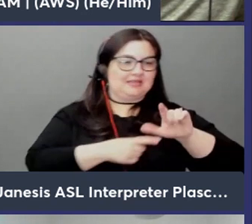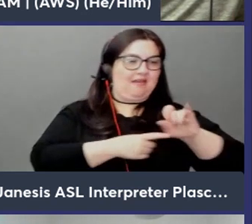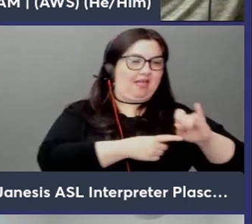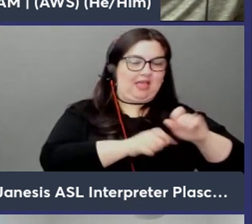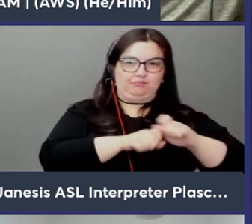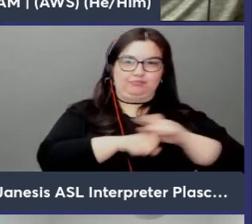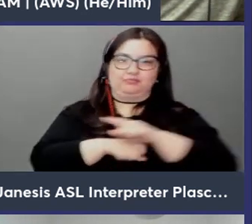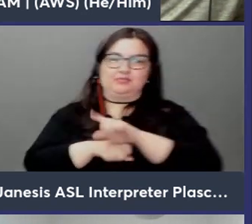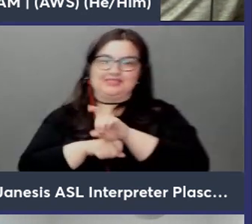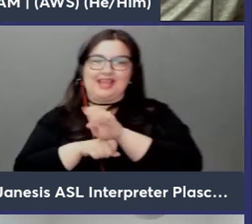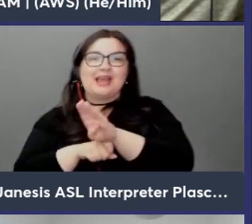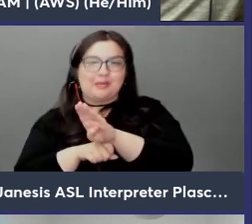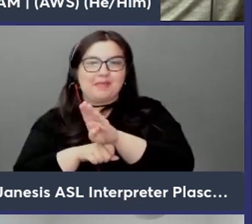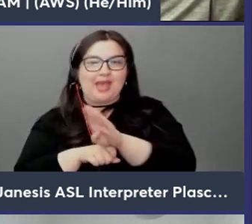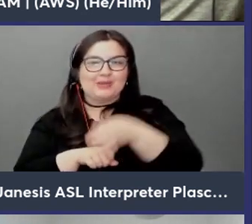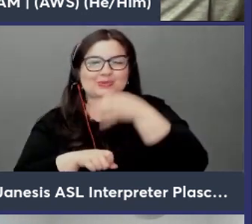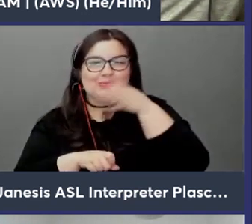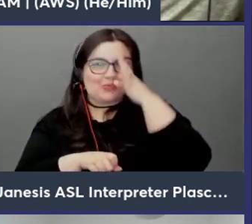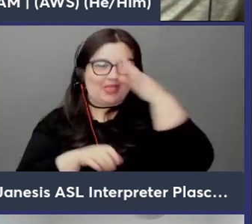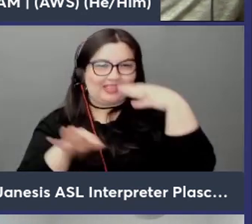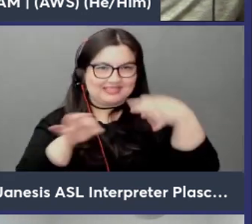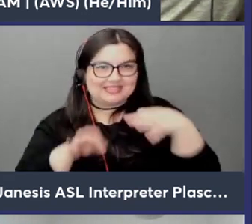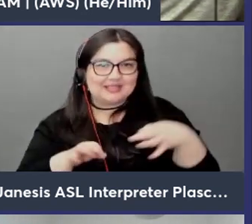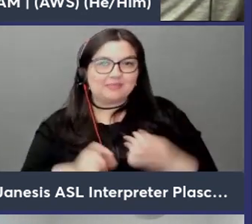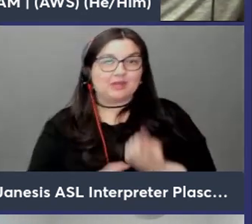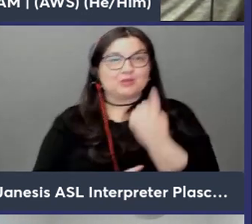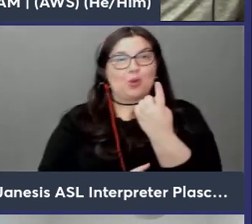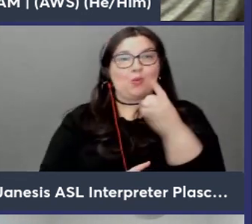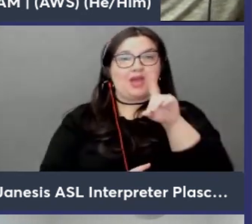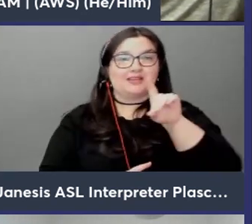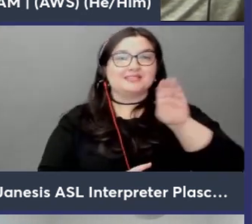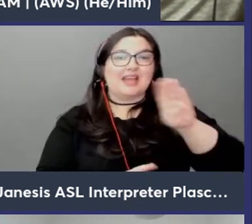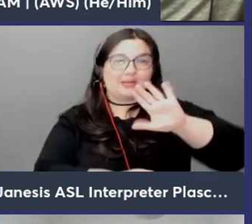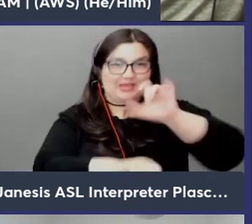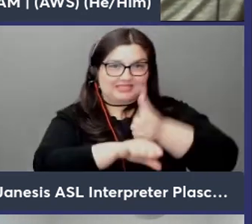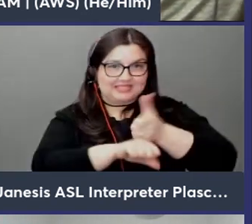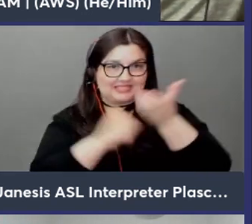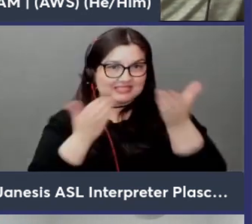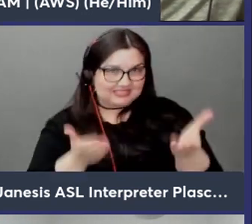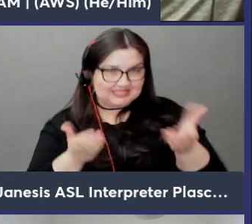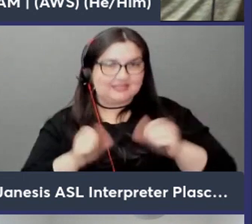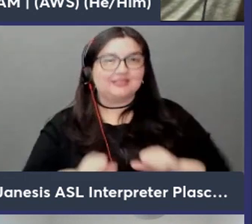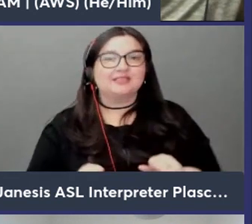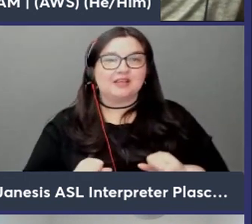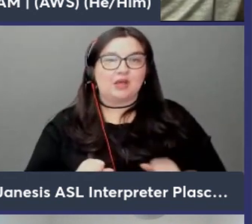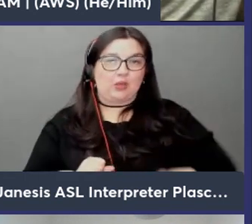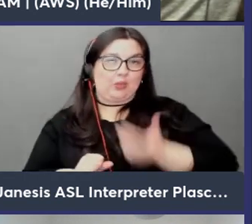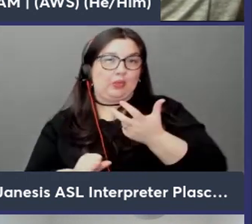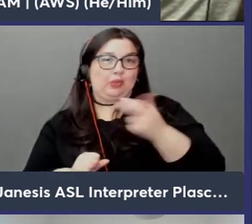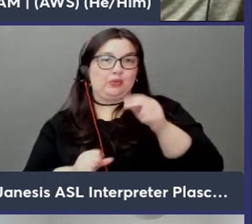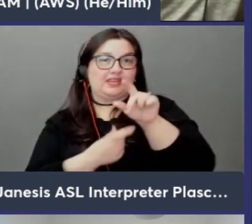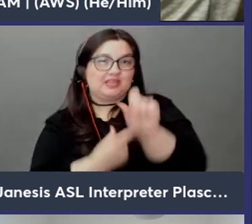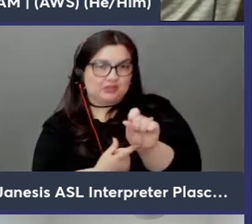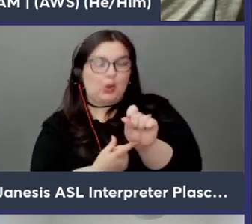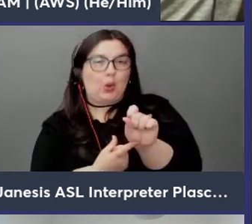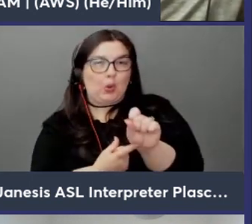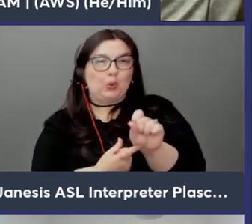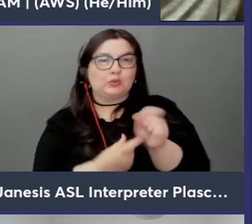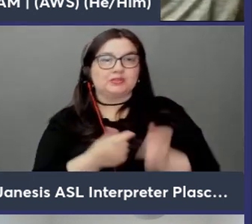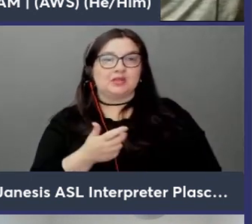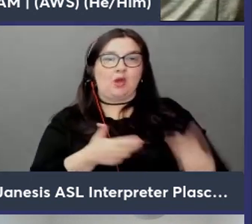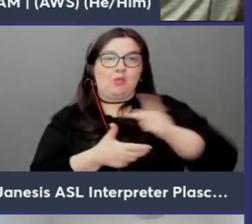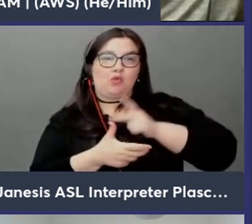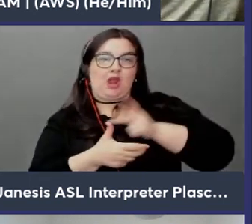but as you can see there's one database that exists here uh you know single shard with three nodes meaning there's one primary and two